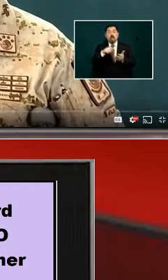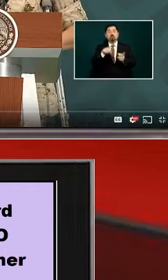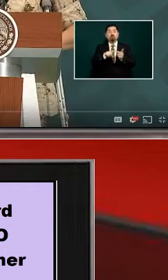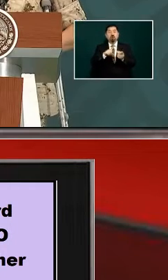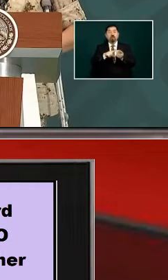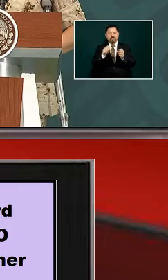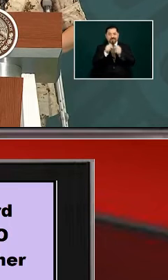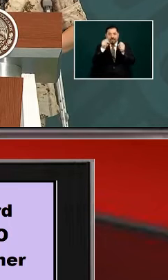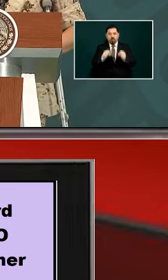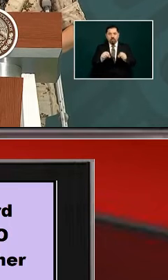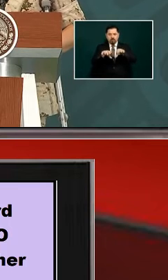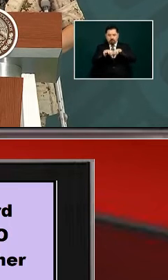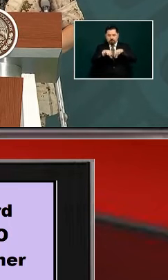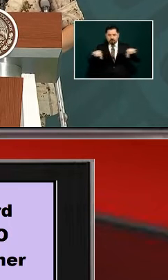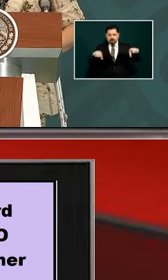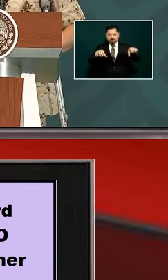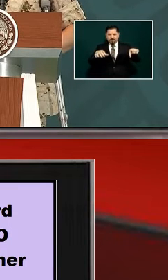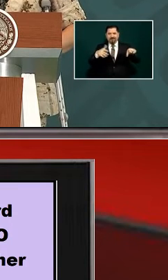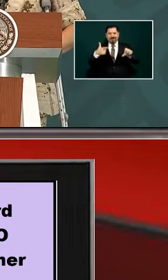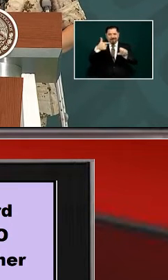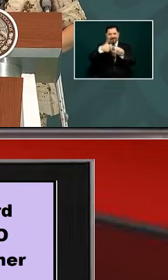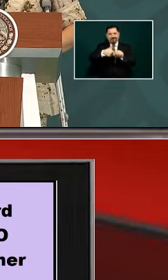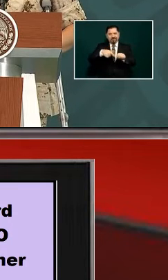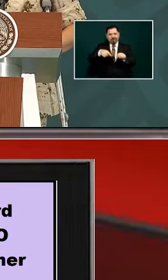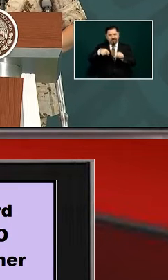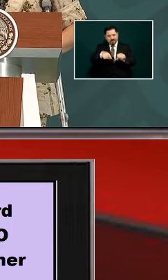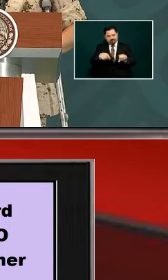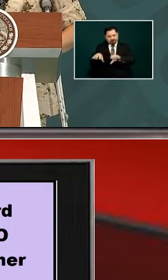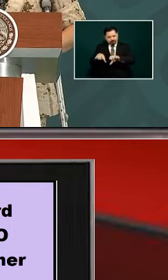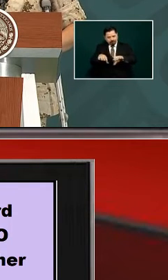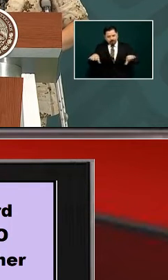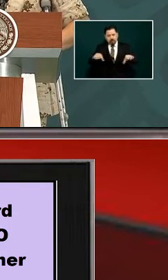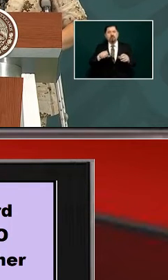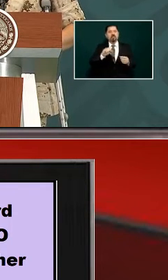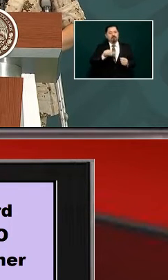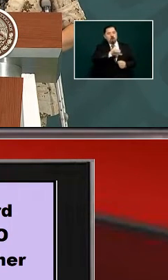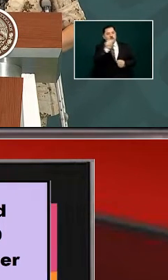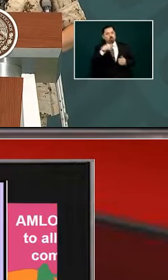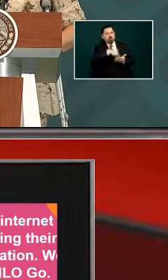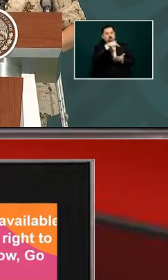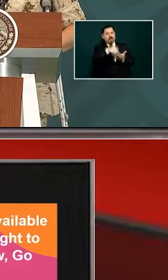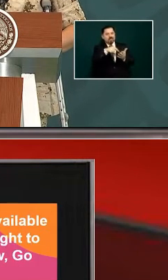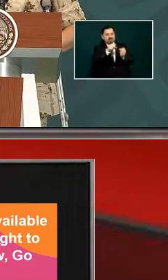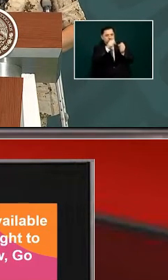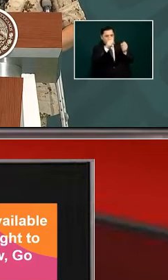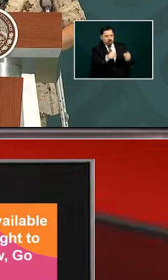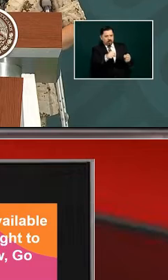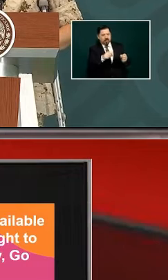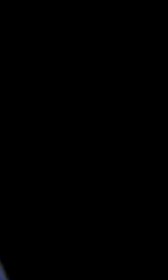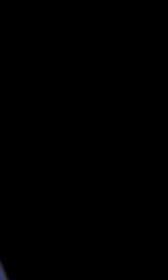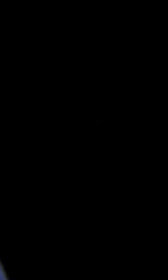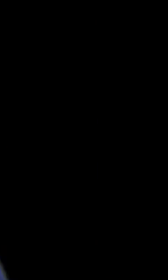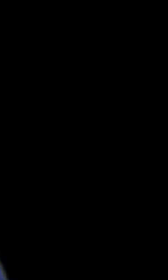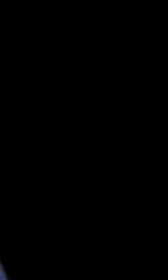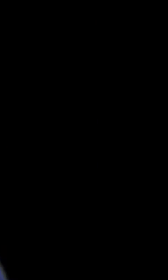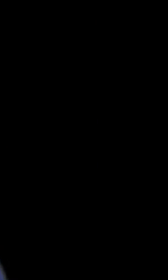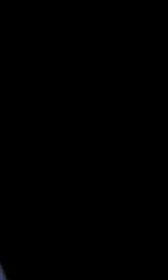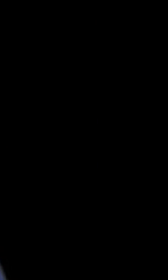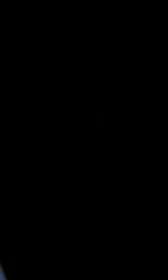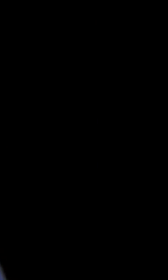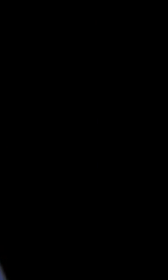which i'm going to move up sorry i'm still trying my new setup here so